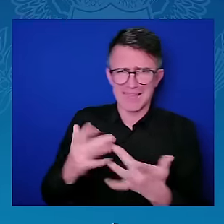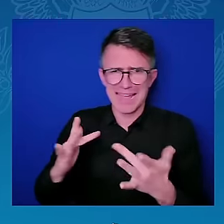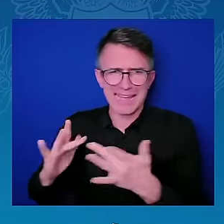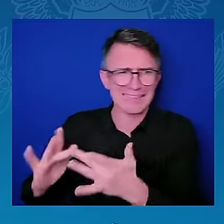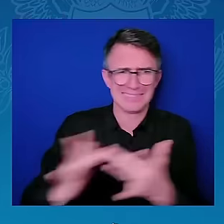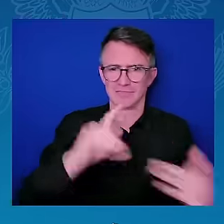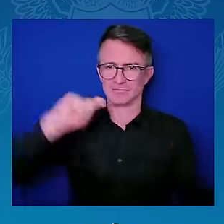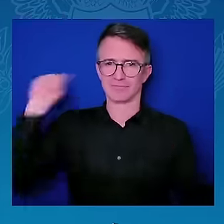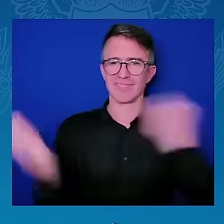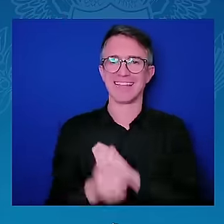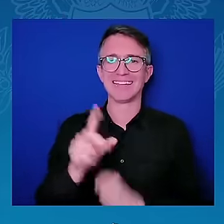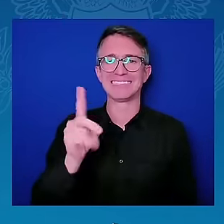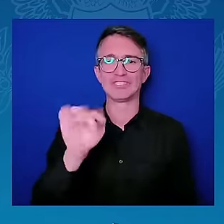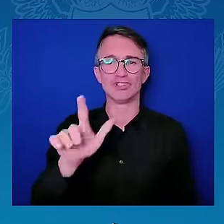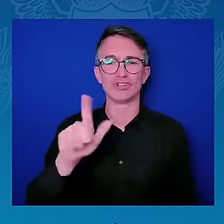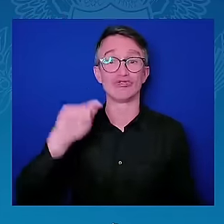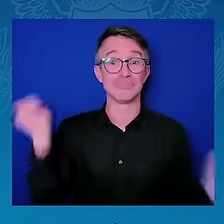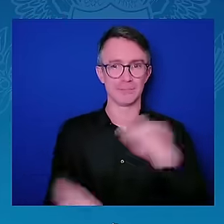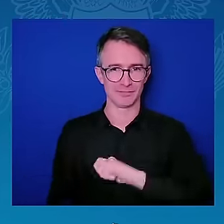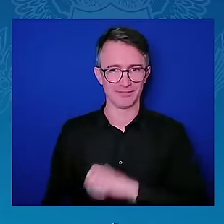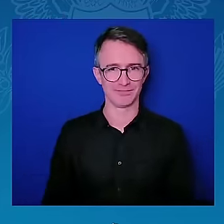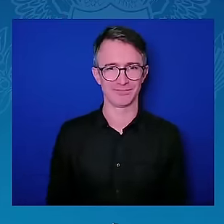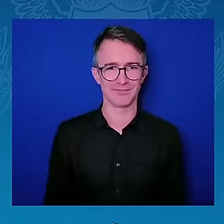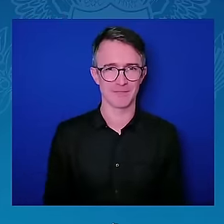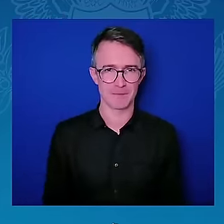Thank you. Thank you.